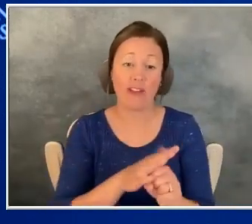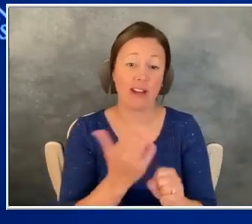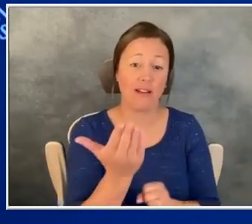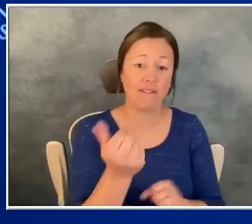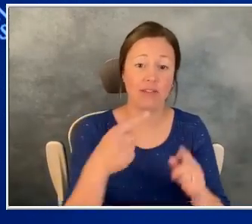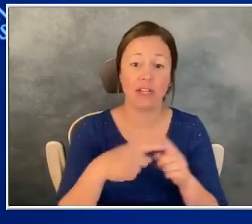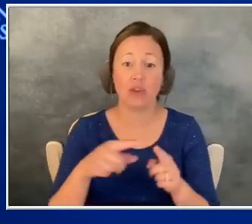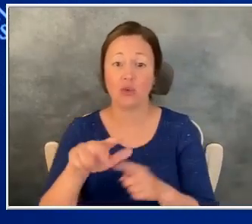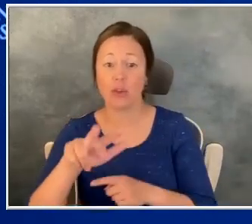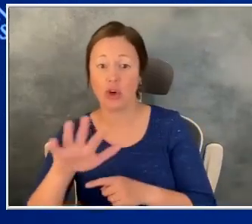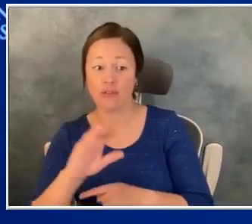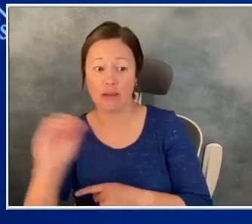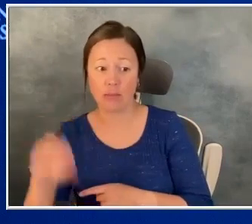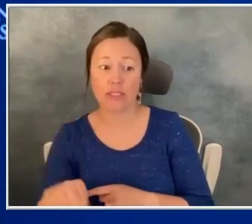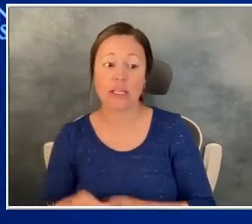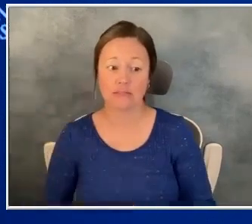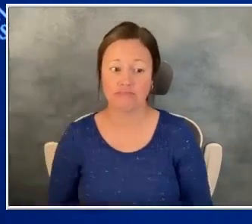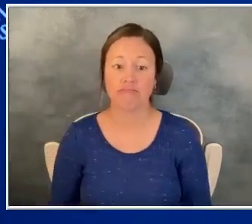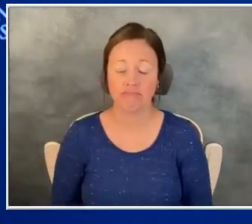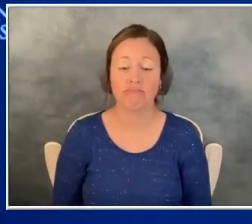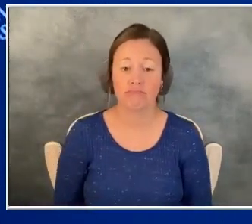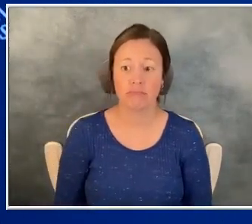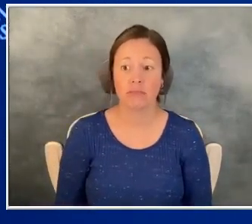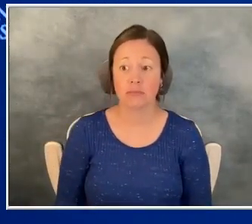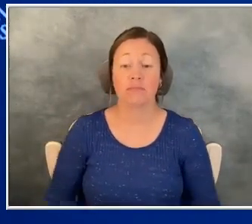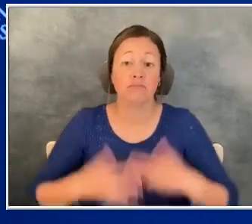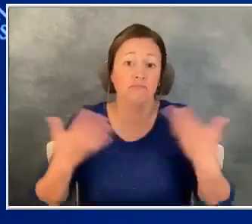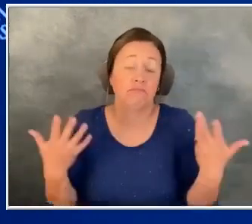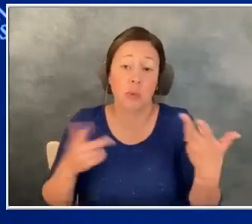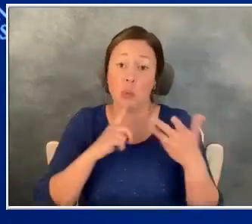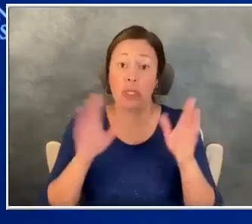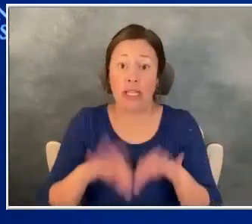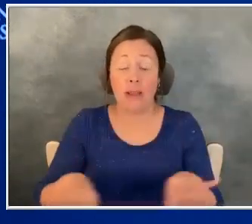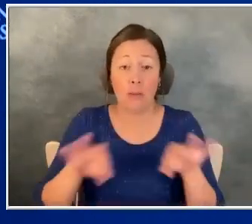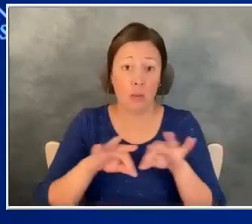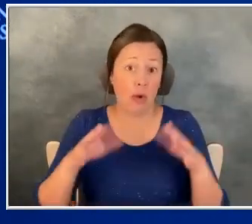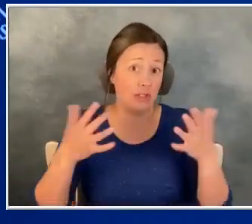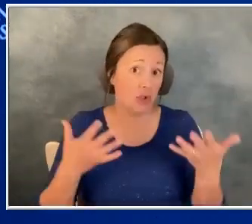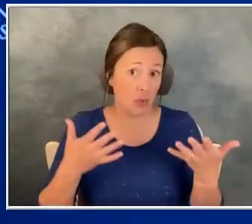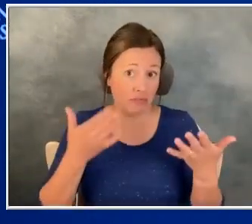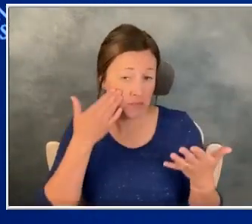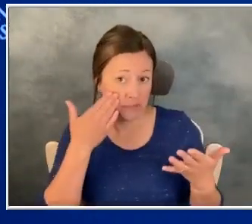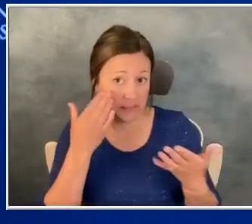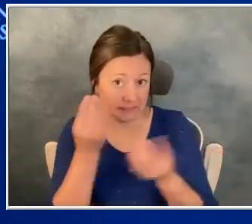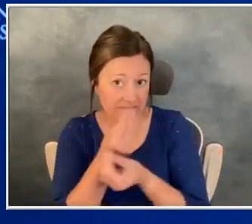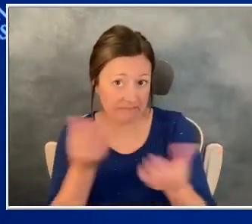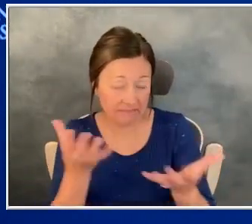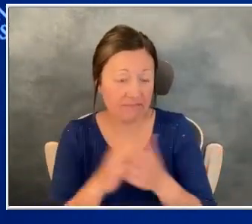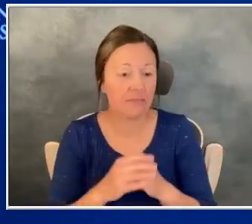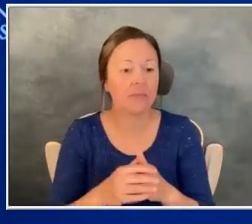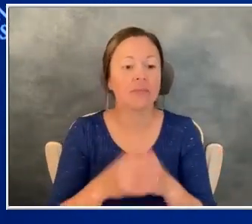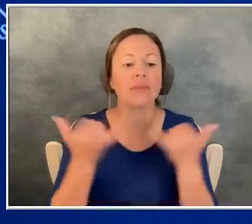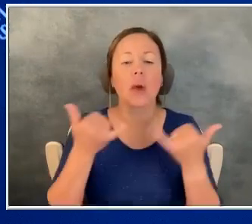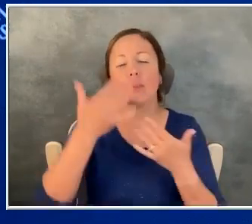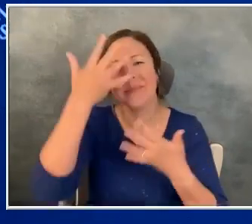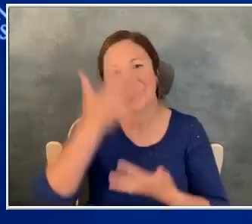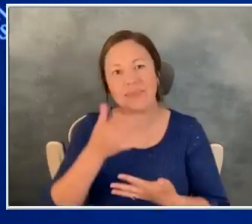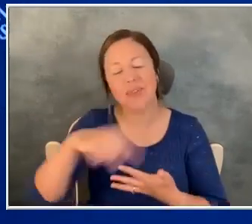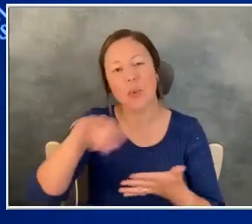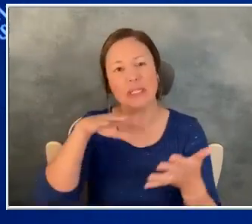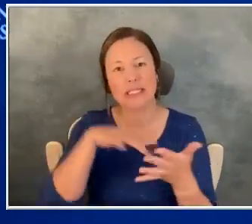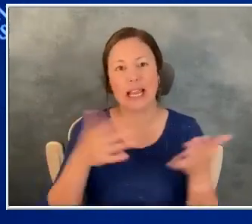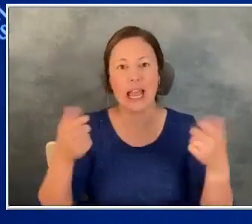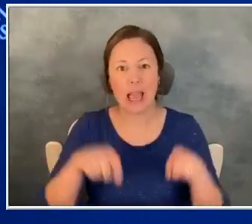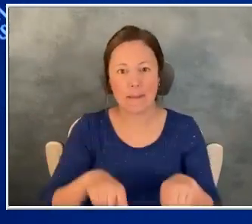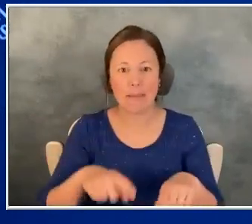percent. So that is important to note as well. Now, unfortunately, those studies were done at a time period than is